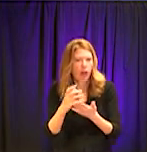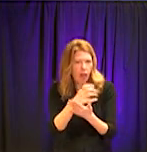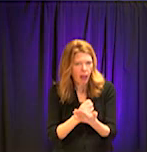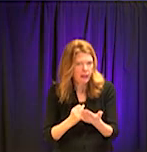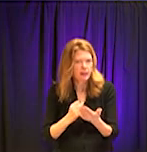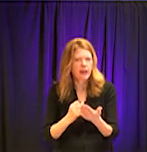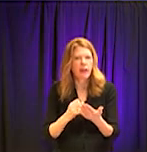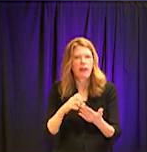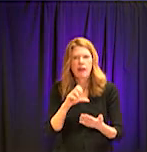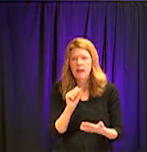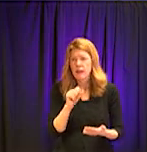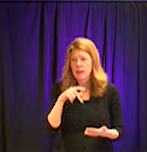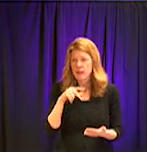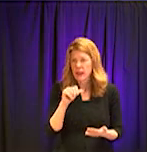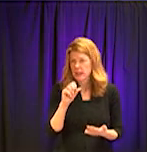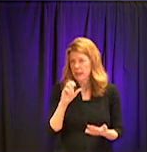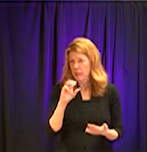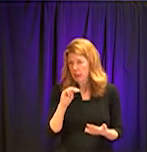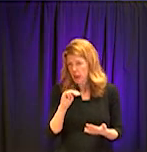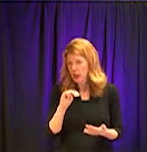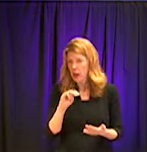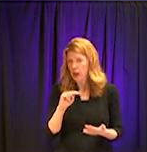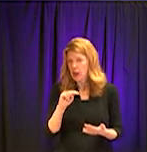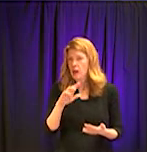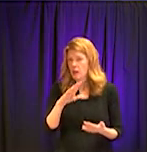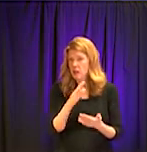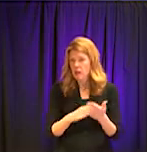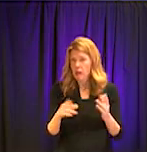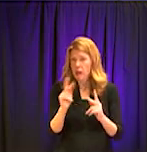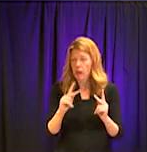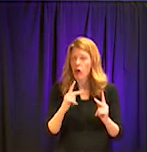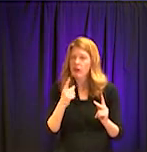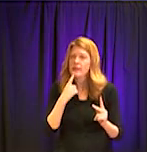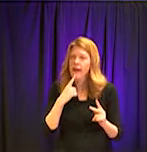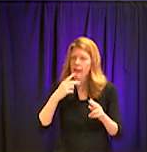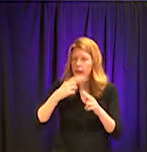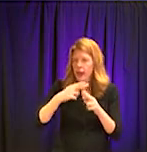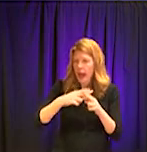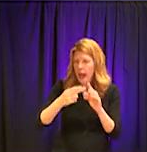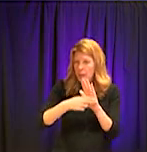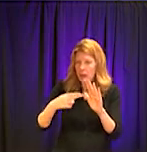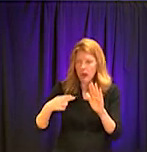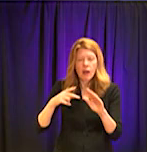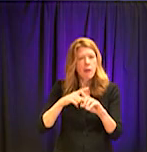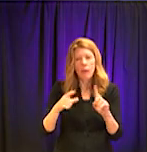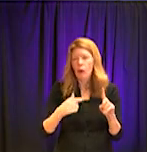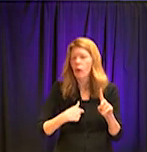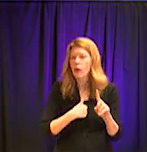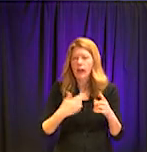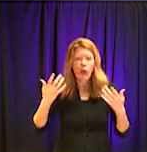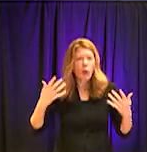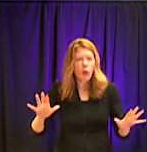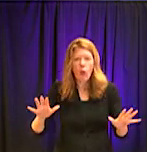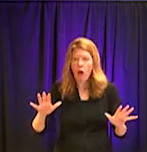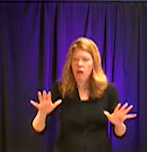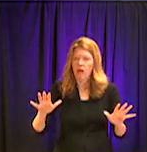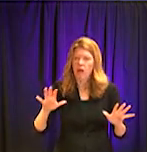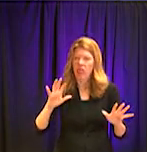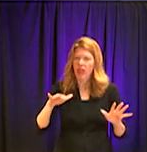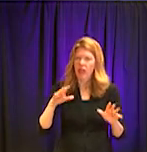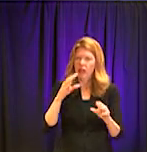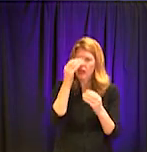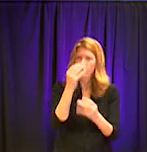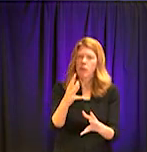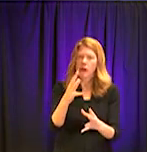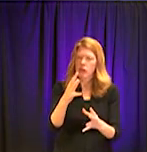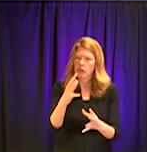are being outed. Those are supposed to be confidential sites. And that reason for that is number one, to protect the privacy of the individuals who